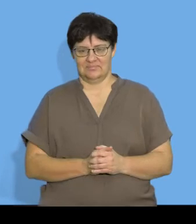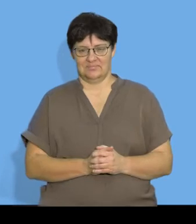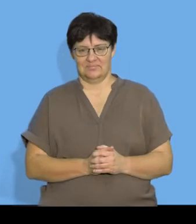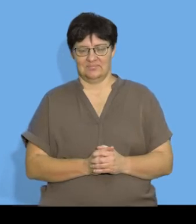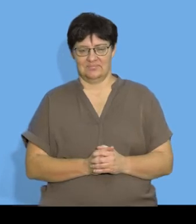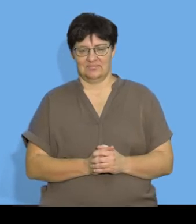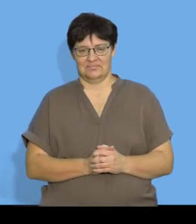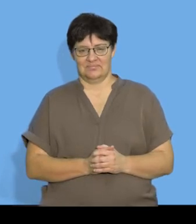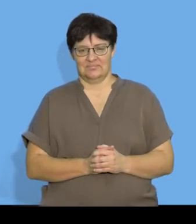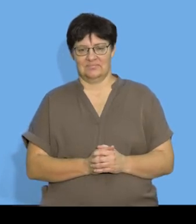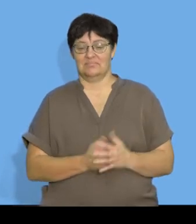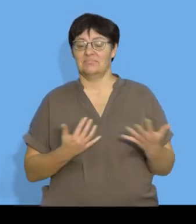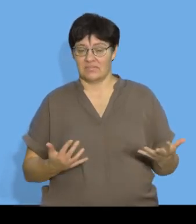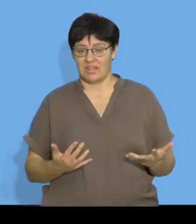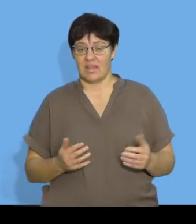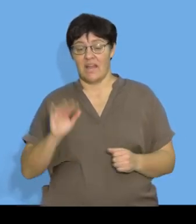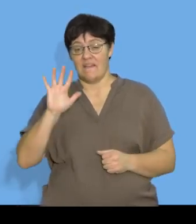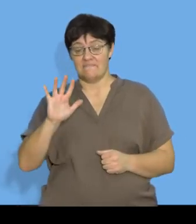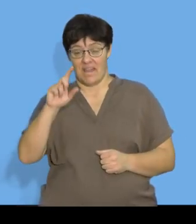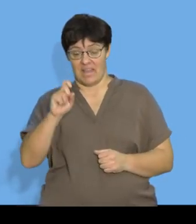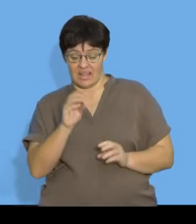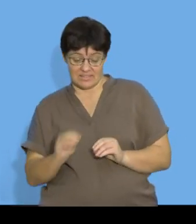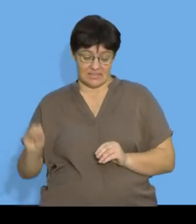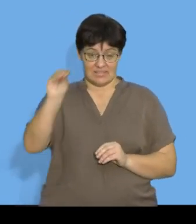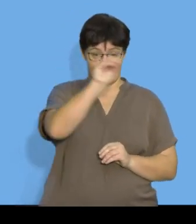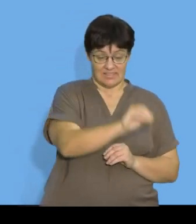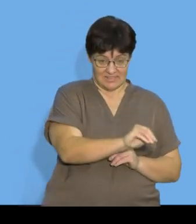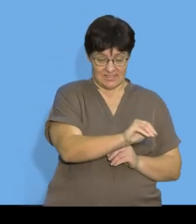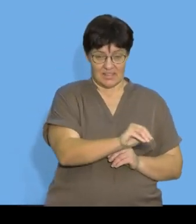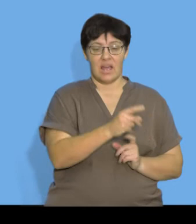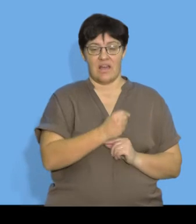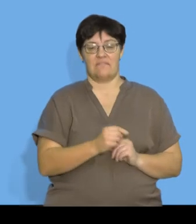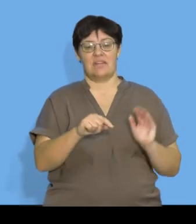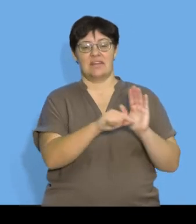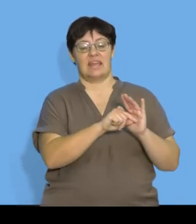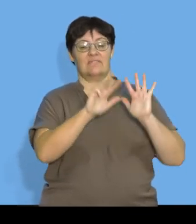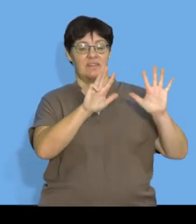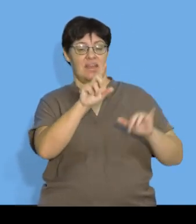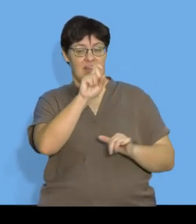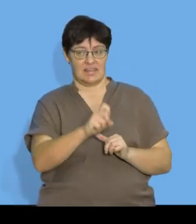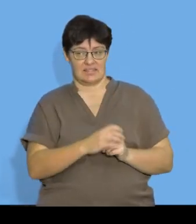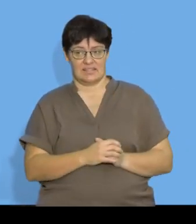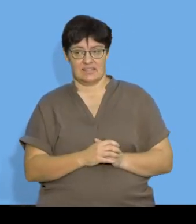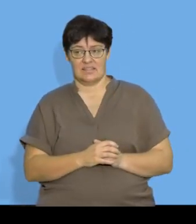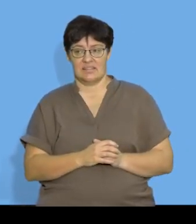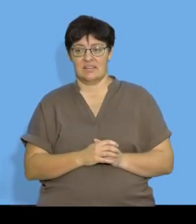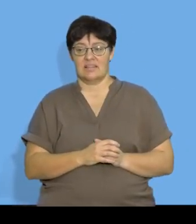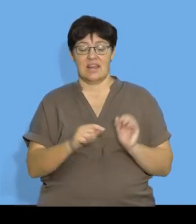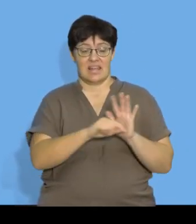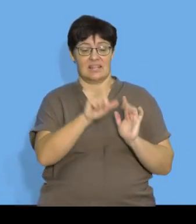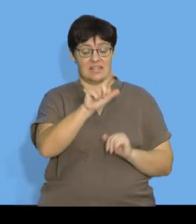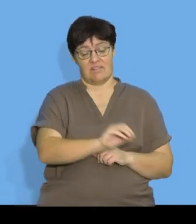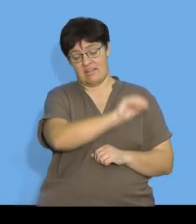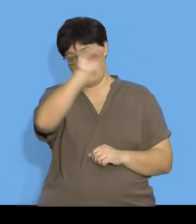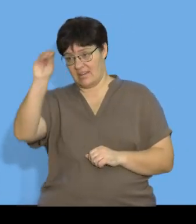if I bring the 5x over to the left hand side I'm going to have negative 9x if I take negative 7 over to the right hand